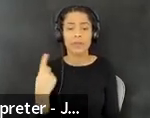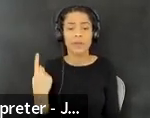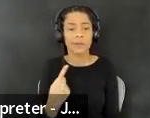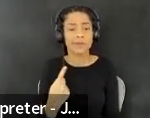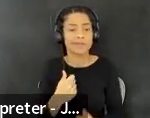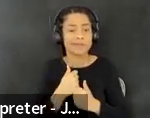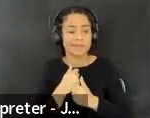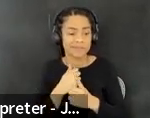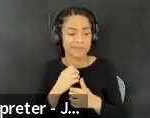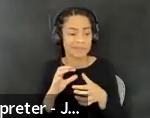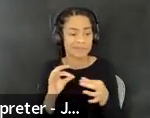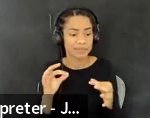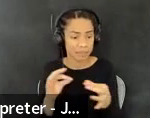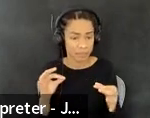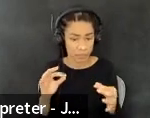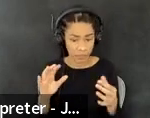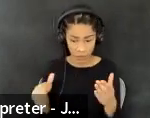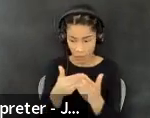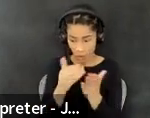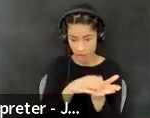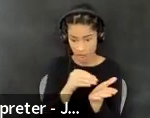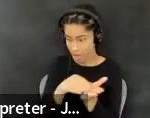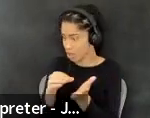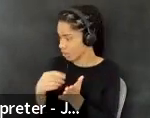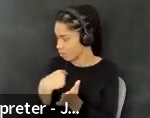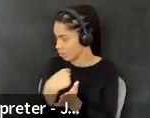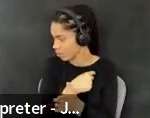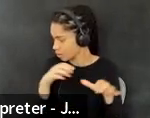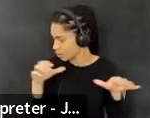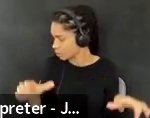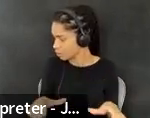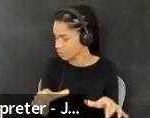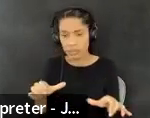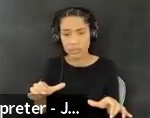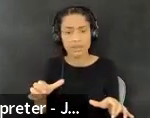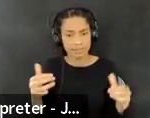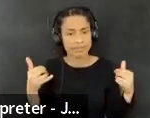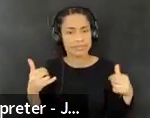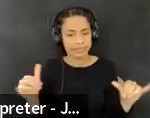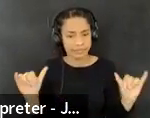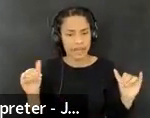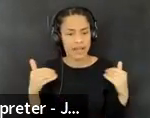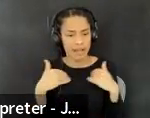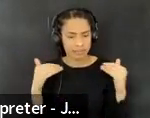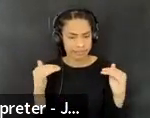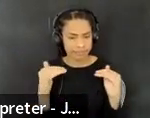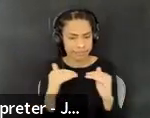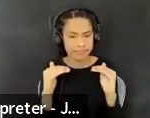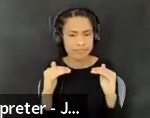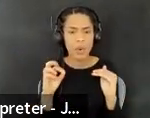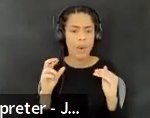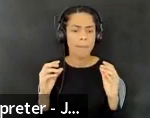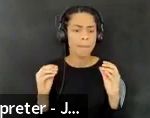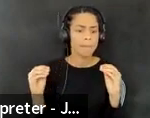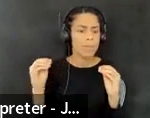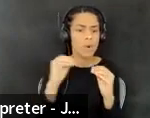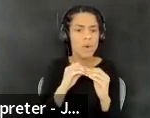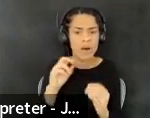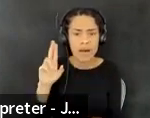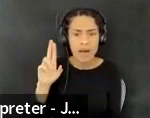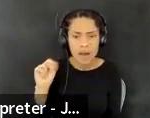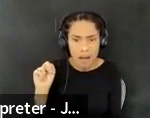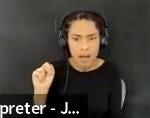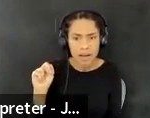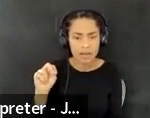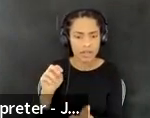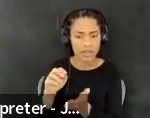say that as much learning that we have to do in these processes, there is equal or more amounts of unlearning that we have to do because